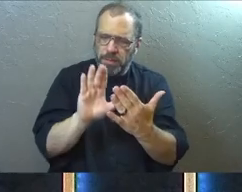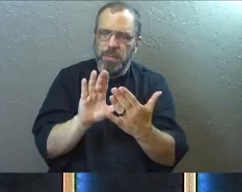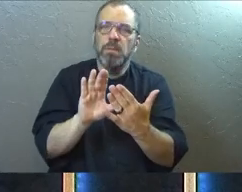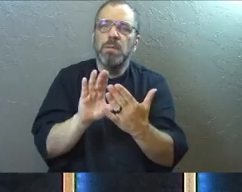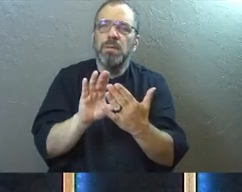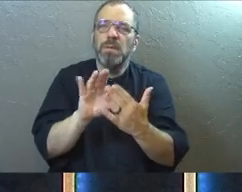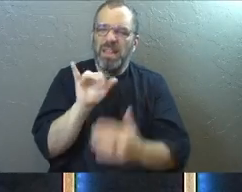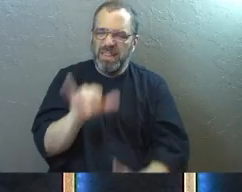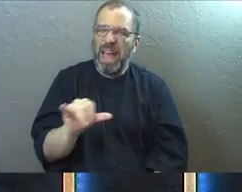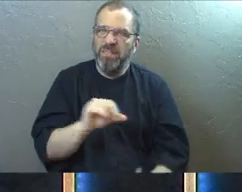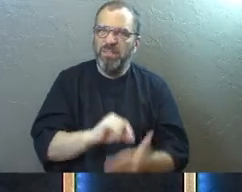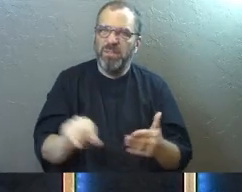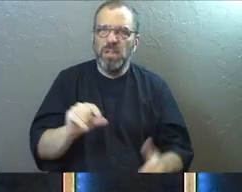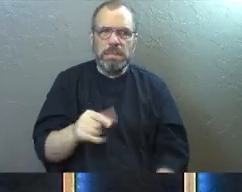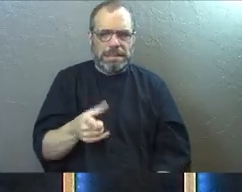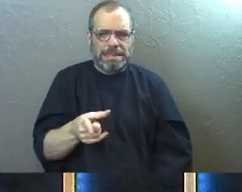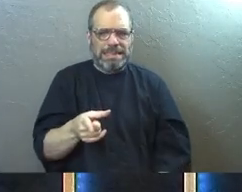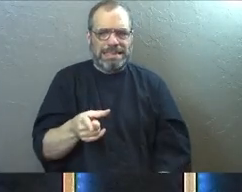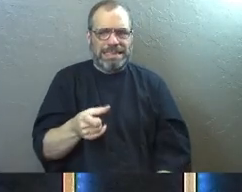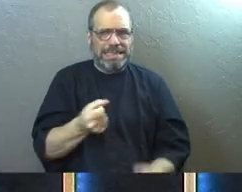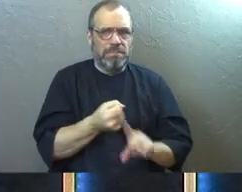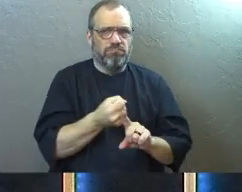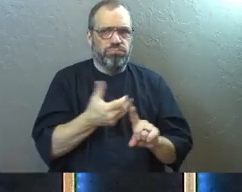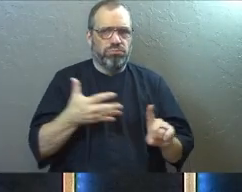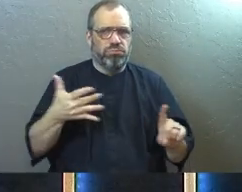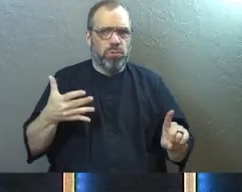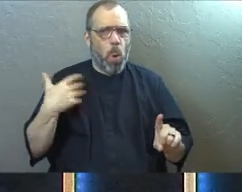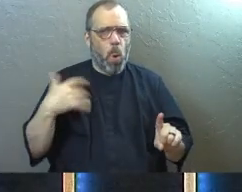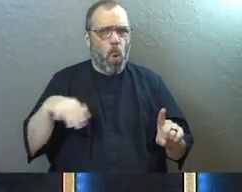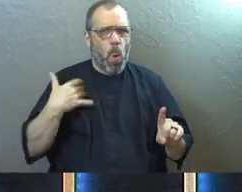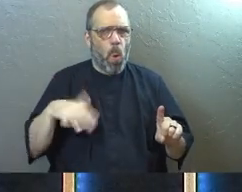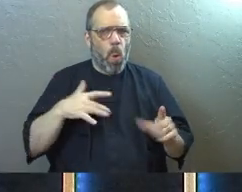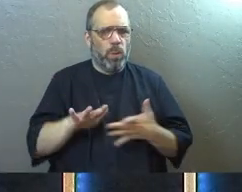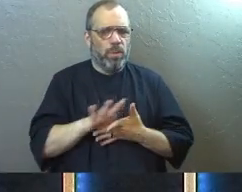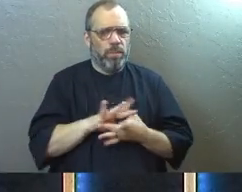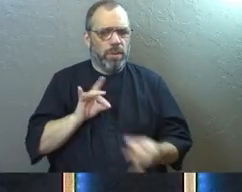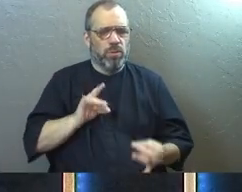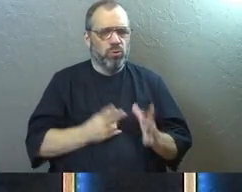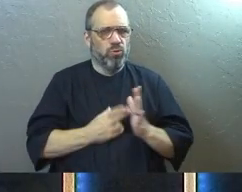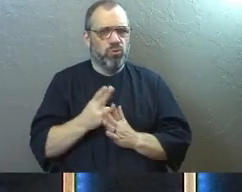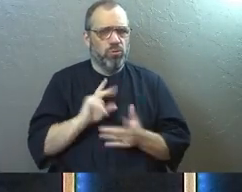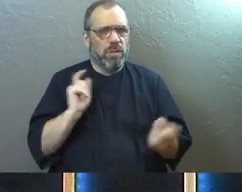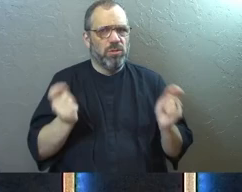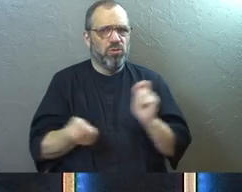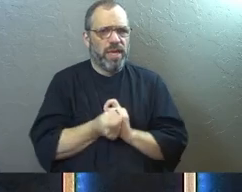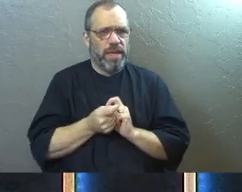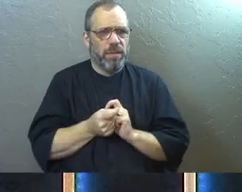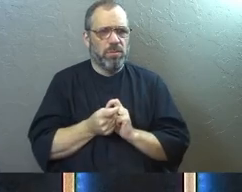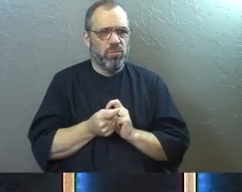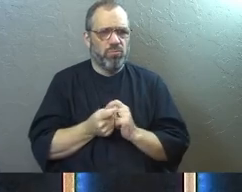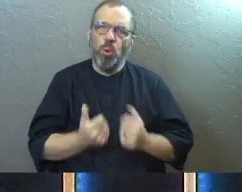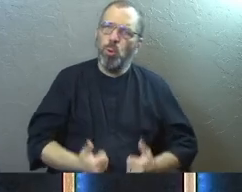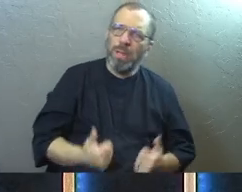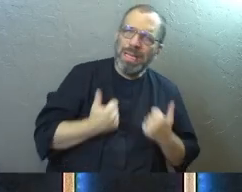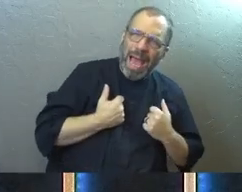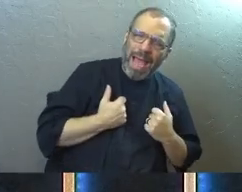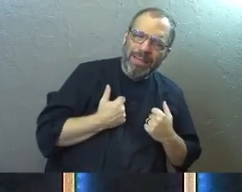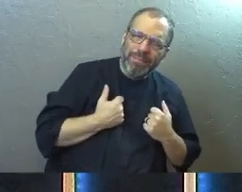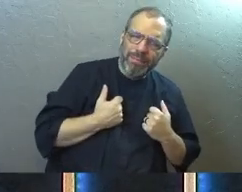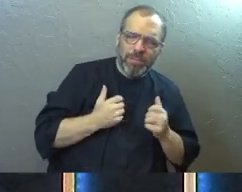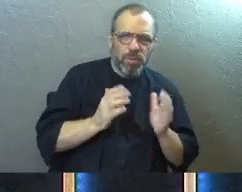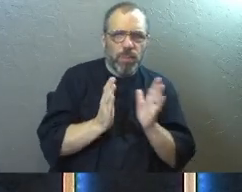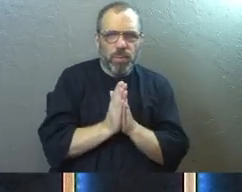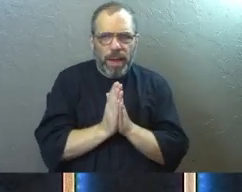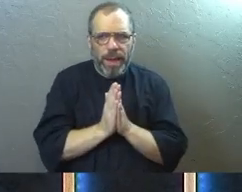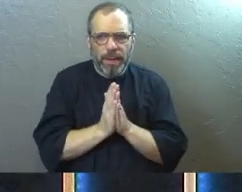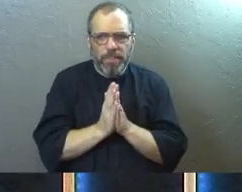And I start with this and I want to spend some time here because this is a massive, massive spiritual truth that will change how we live, change how we pray, change